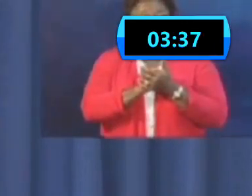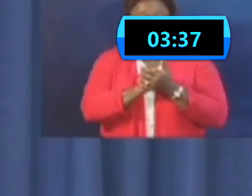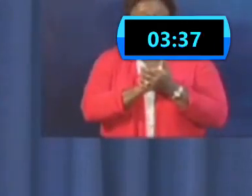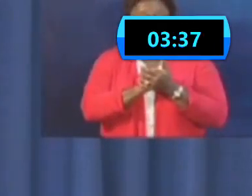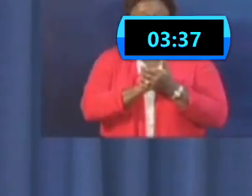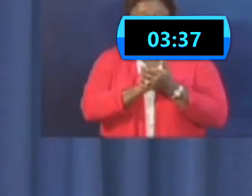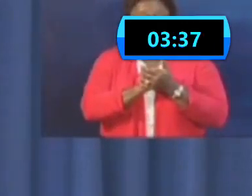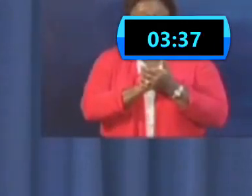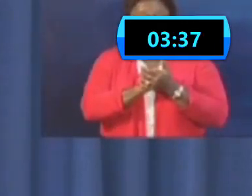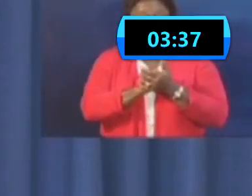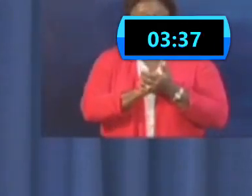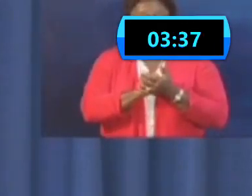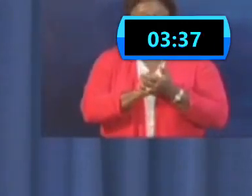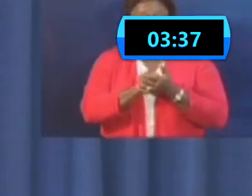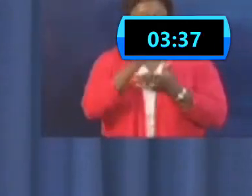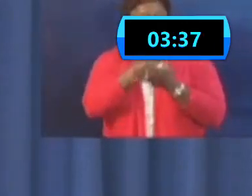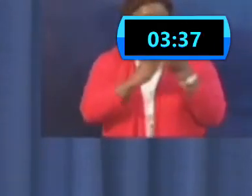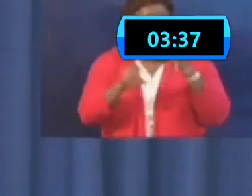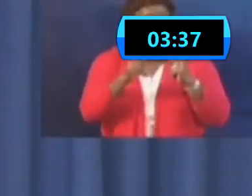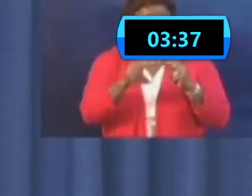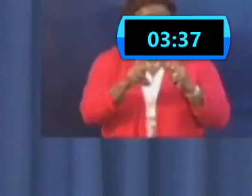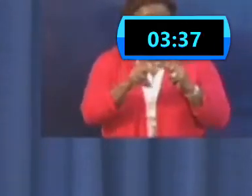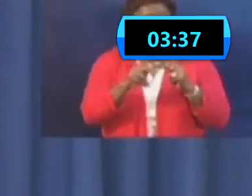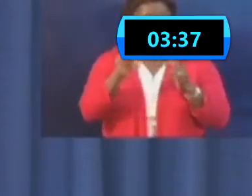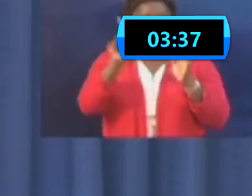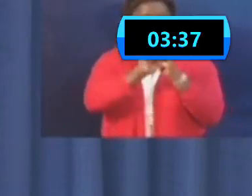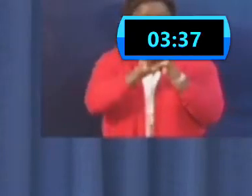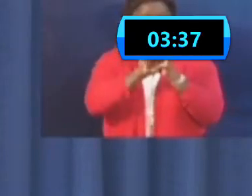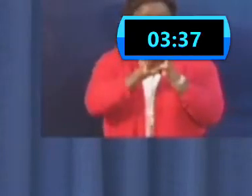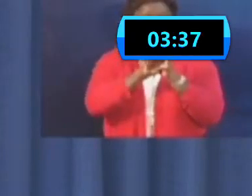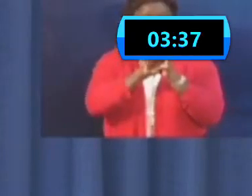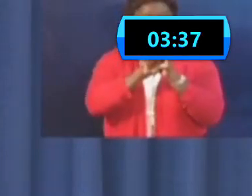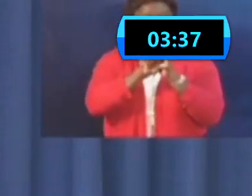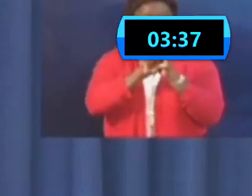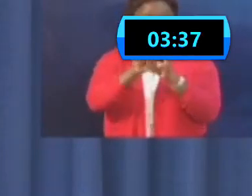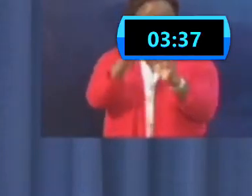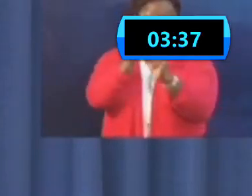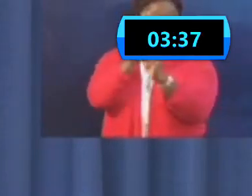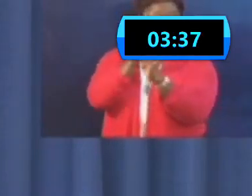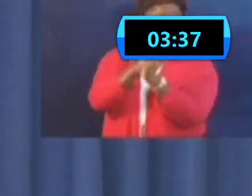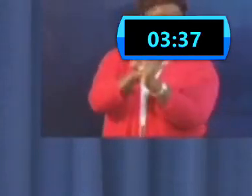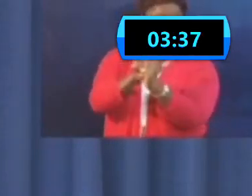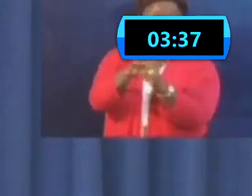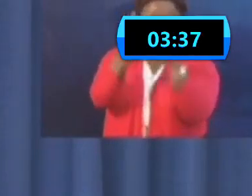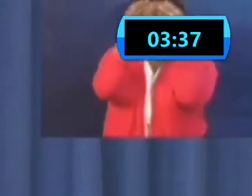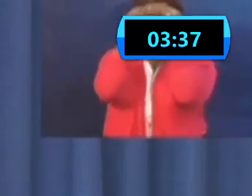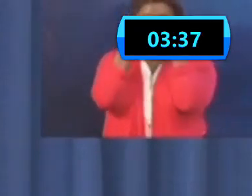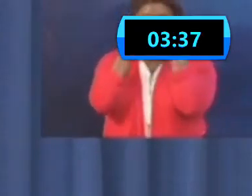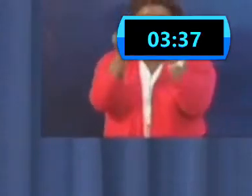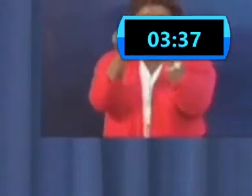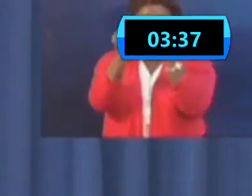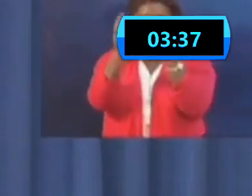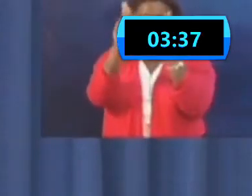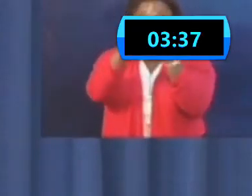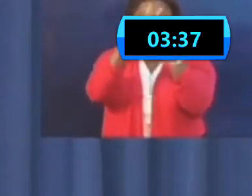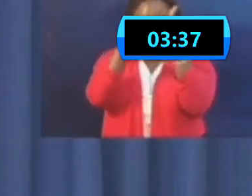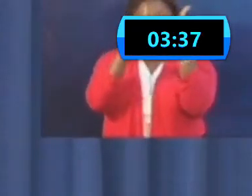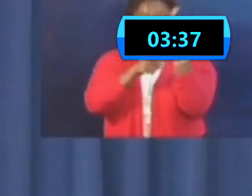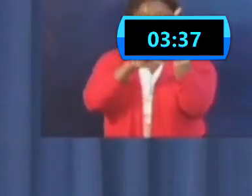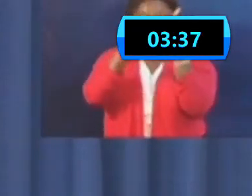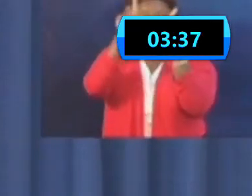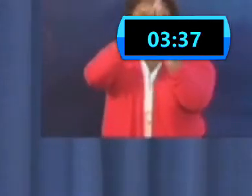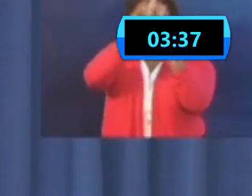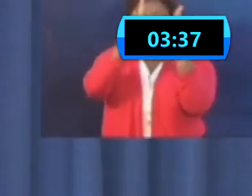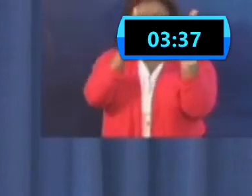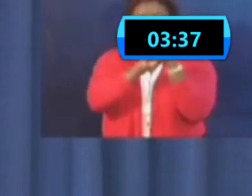here we think is draconian. So, in our society, we try to make the laws and we try to make the regulations and we try to make the exhortations in such a